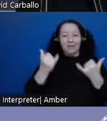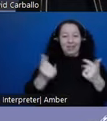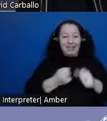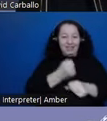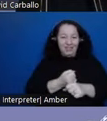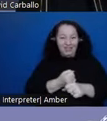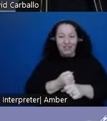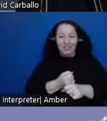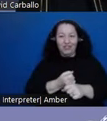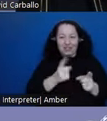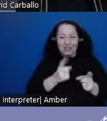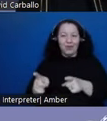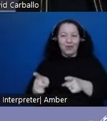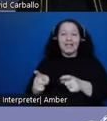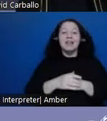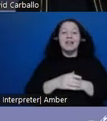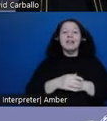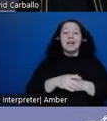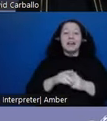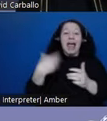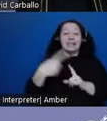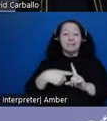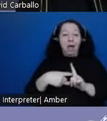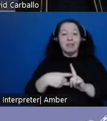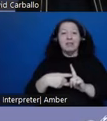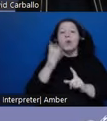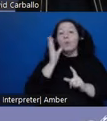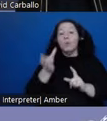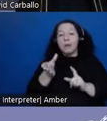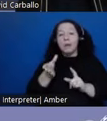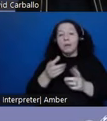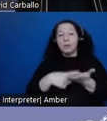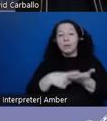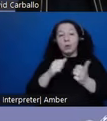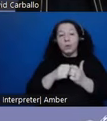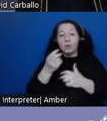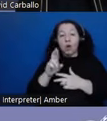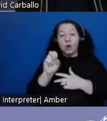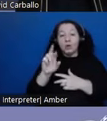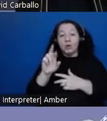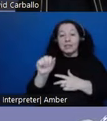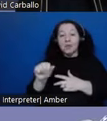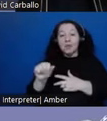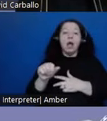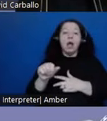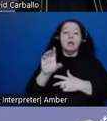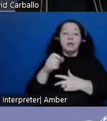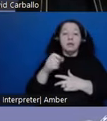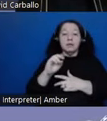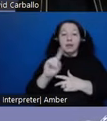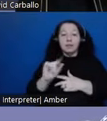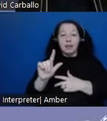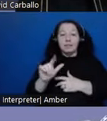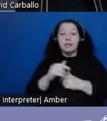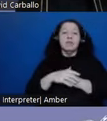series of virtual lectures next month, when we'll be talking with Dr. Sarah Gonzalez of the University of